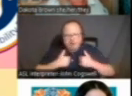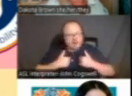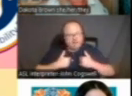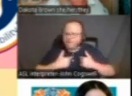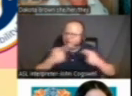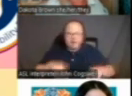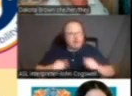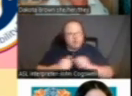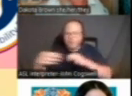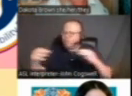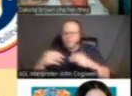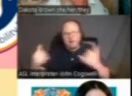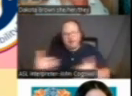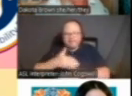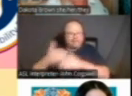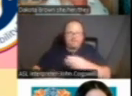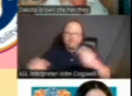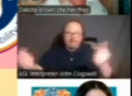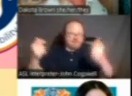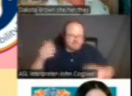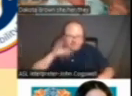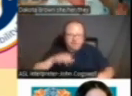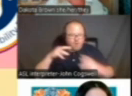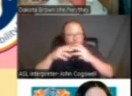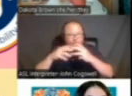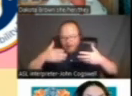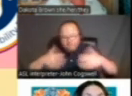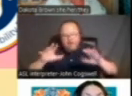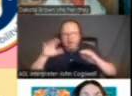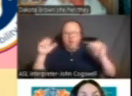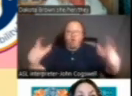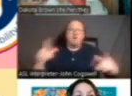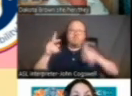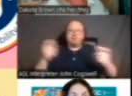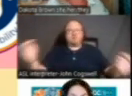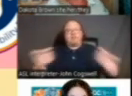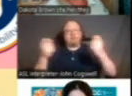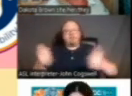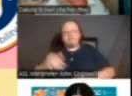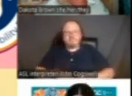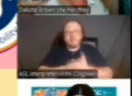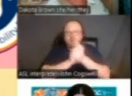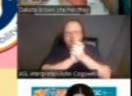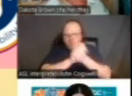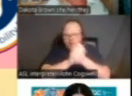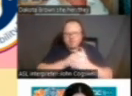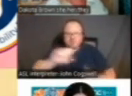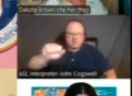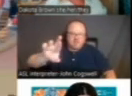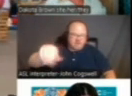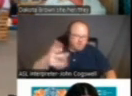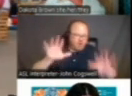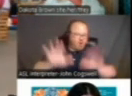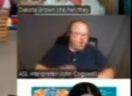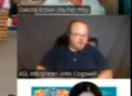doesn't happen with wars now, I don't think. It seems like wars end and everybody celebrates, but congratulations, Sarah. That's awesome.